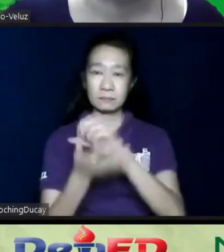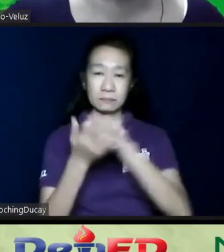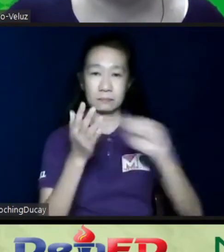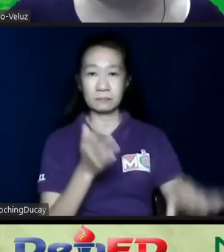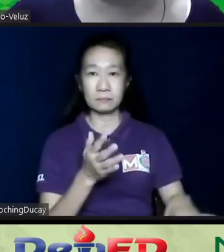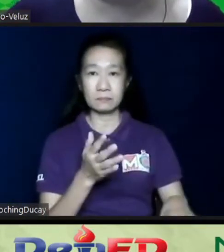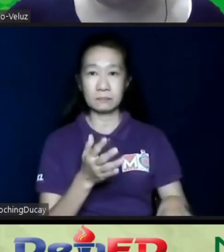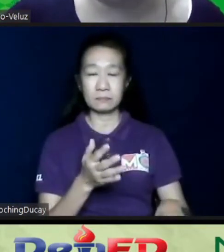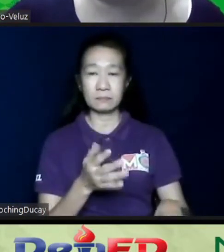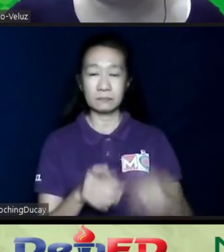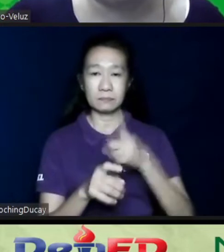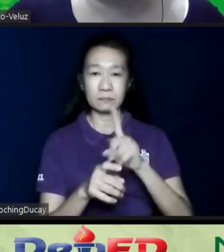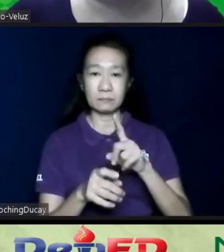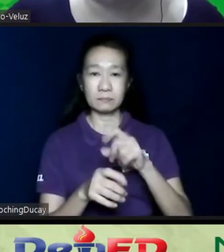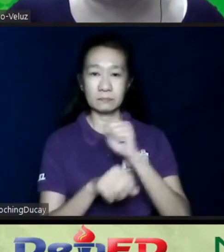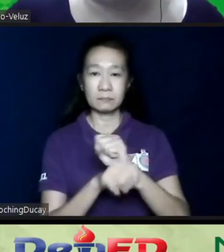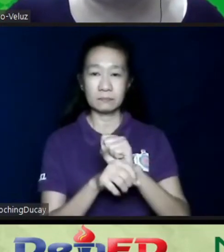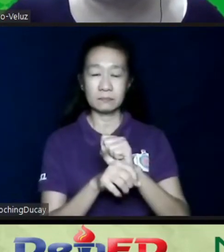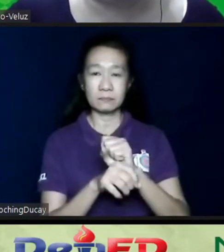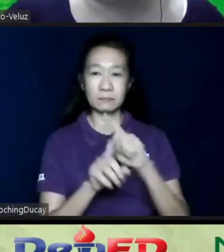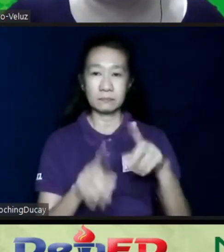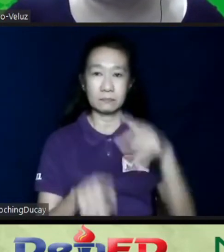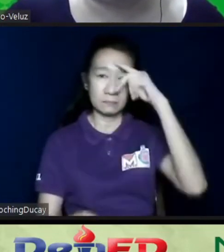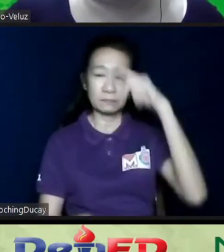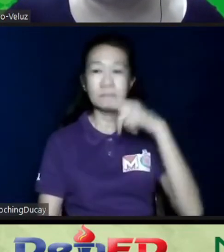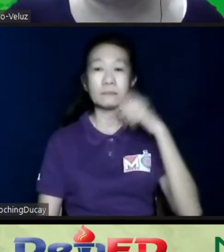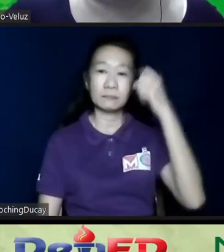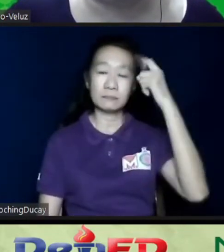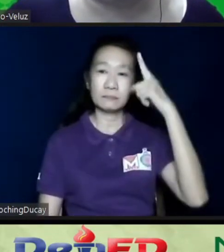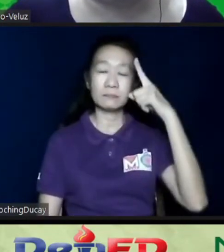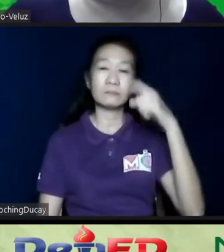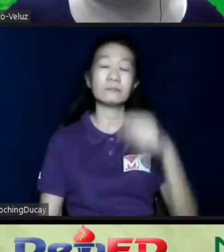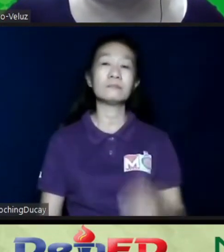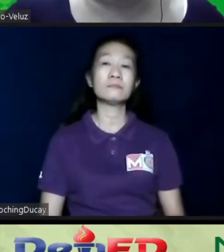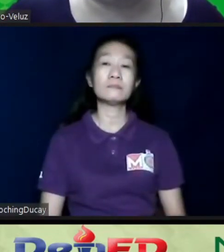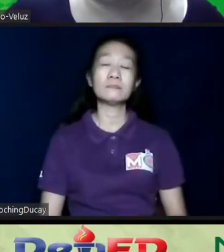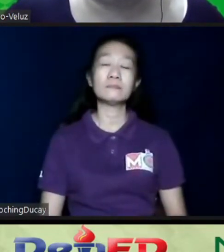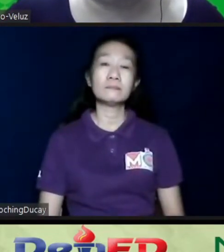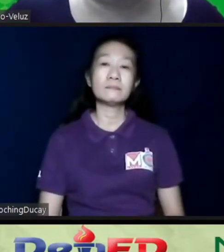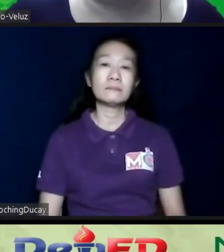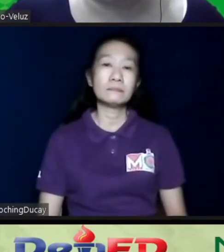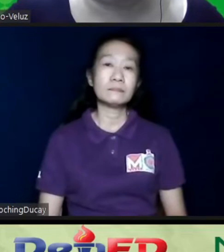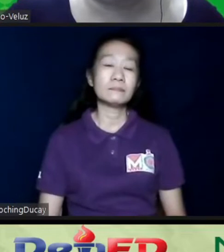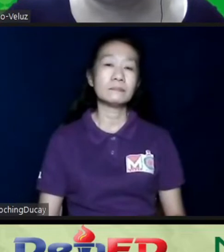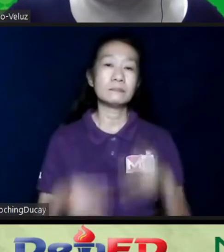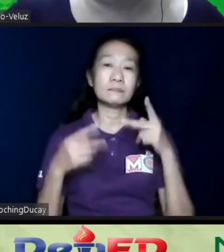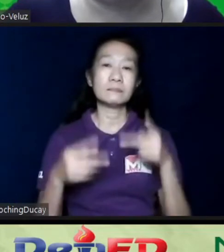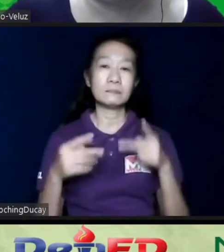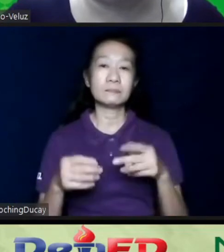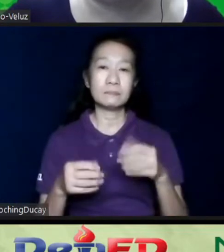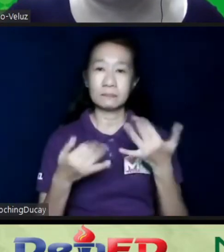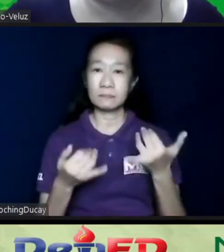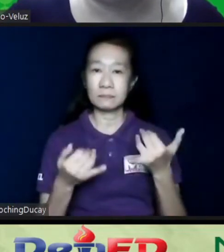work, unfortunately. But the parents and the students understand. So, in the meantime, we've just worked